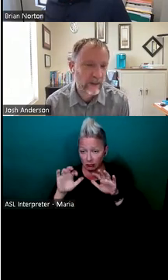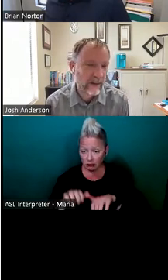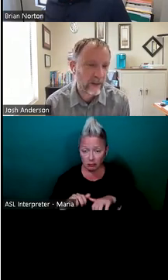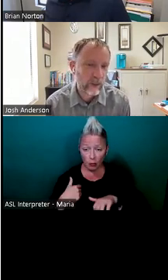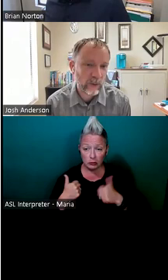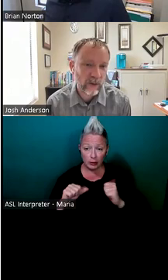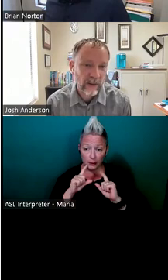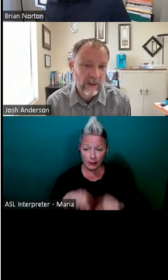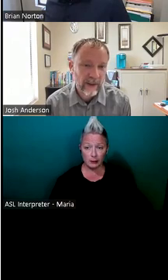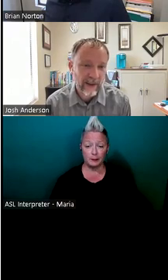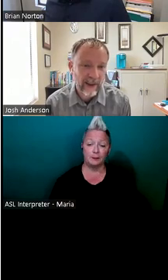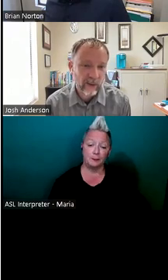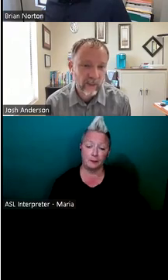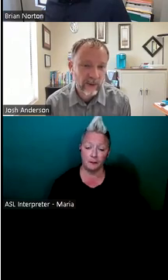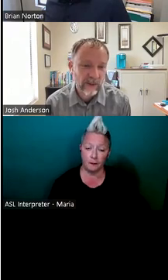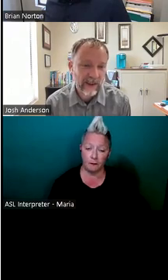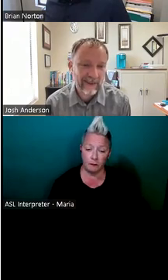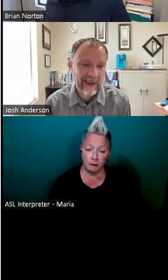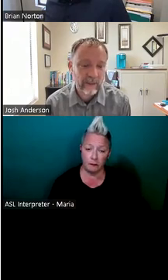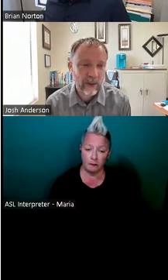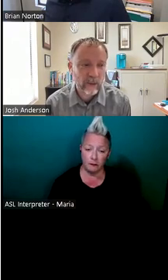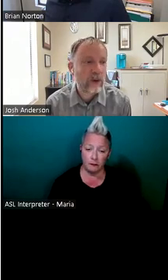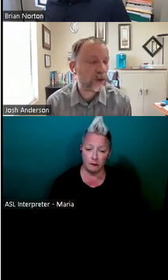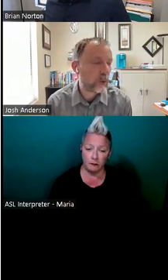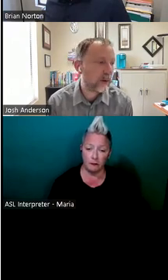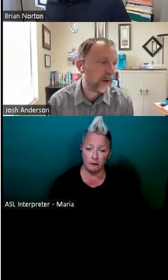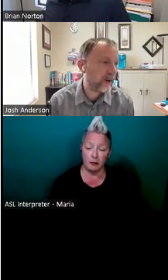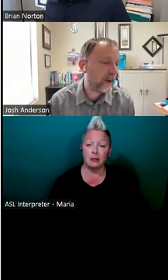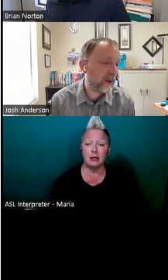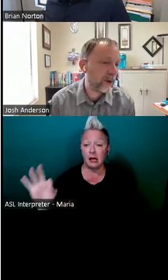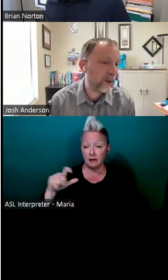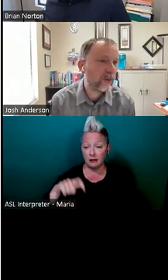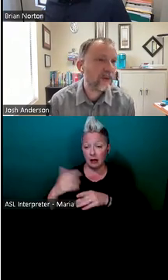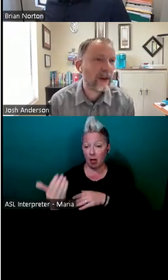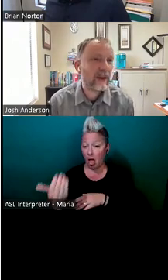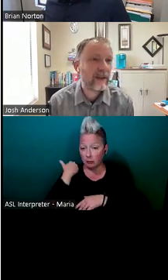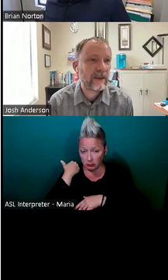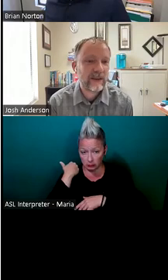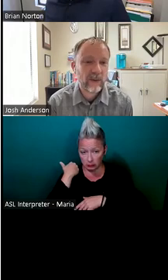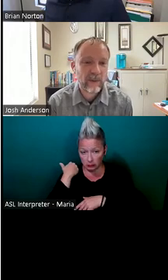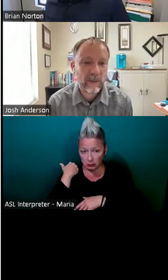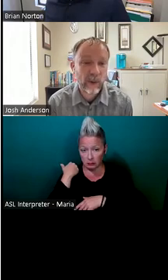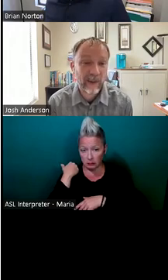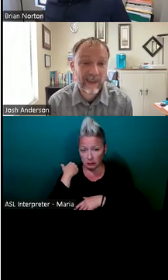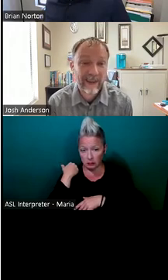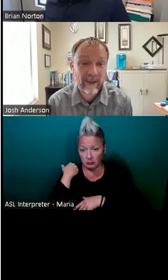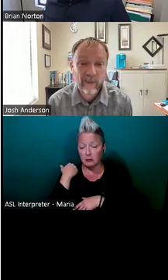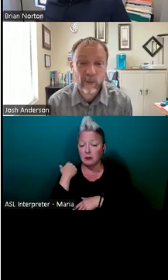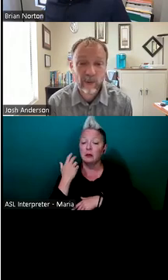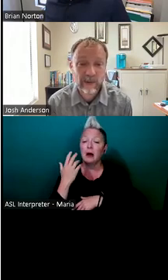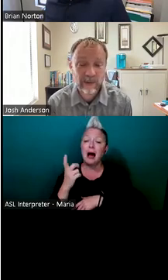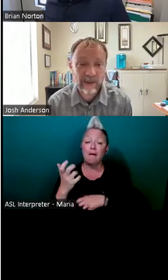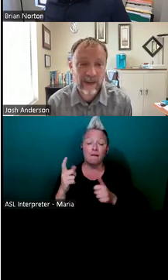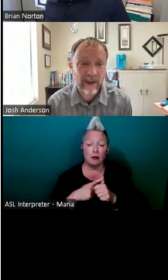try to try to get those, uh, answered, but just in case time does run short and, and we do kind of, this does get wrapped up. I do want to thank